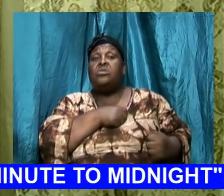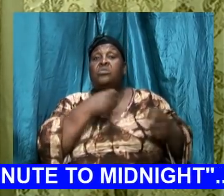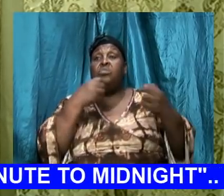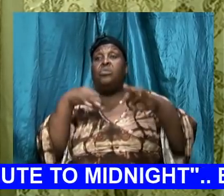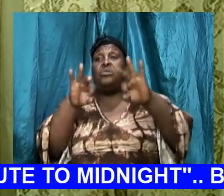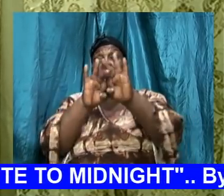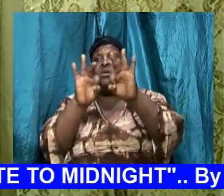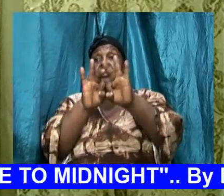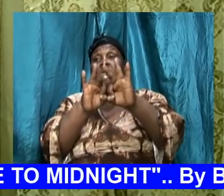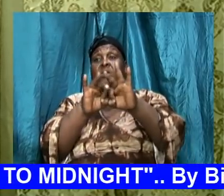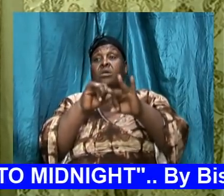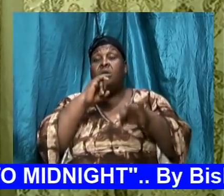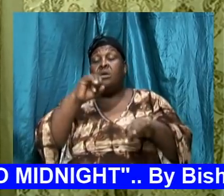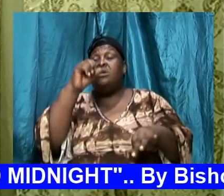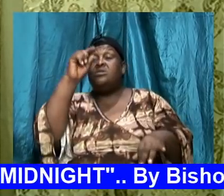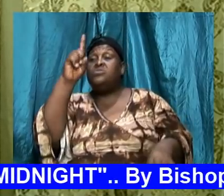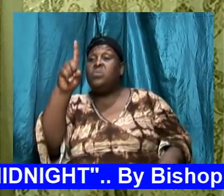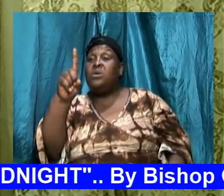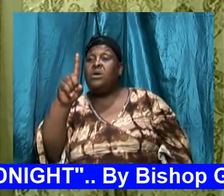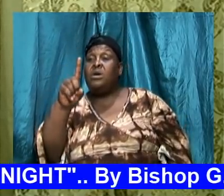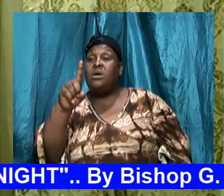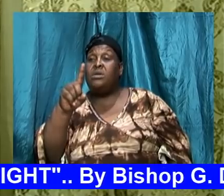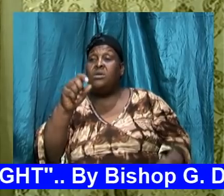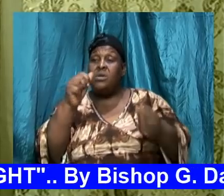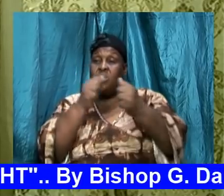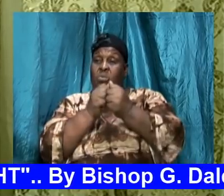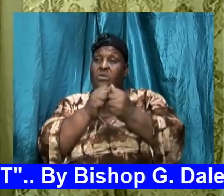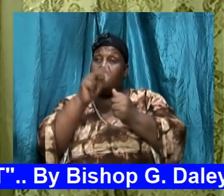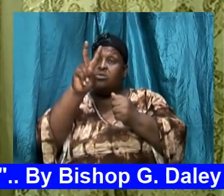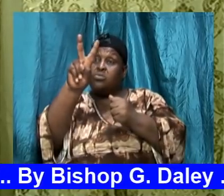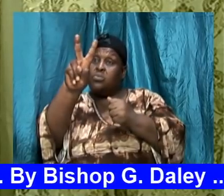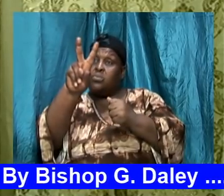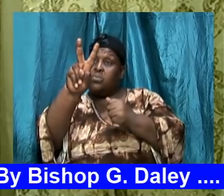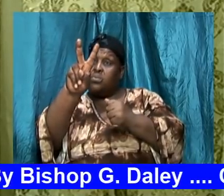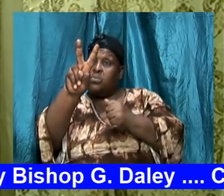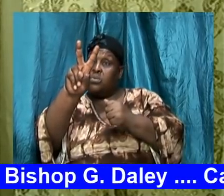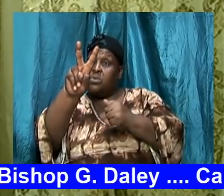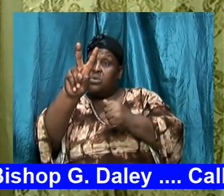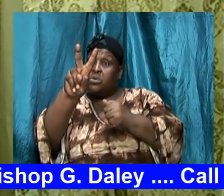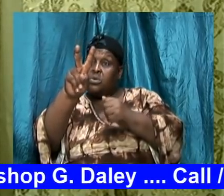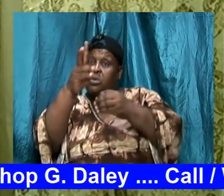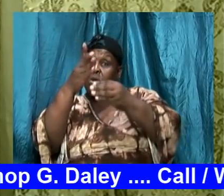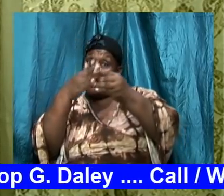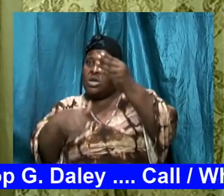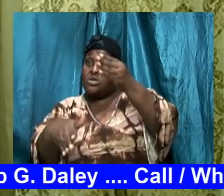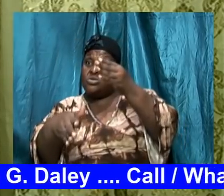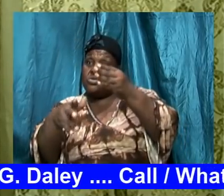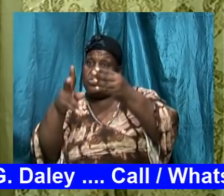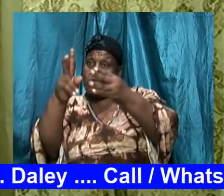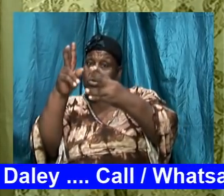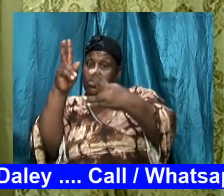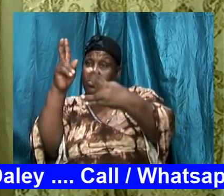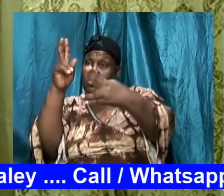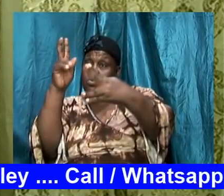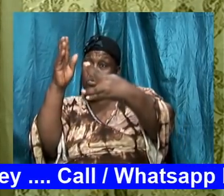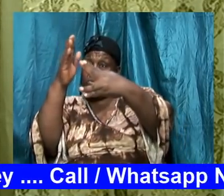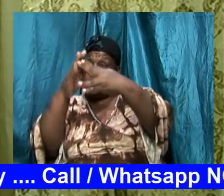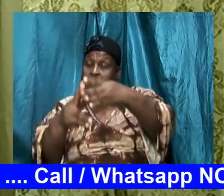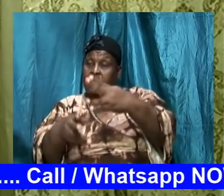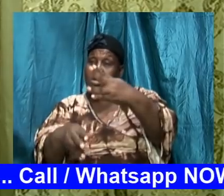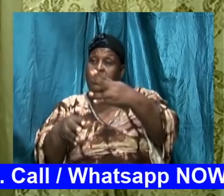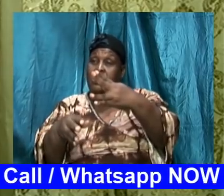is one with a two edge where the two edges were sharp